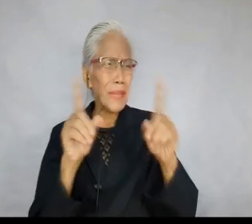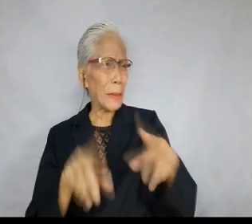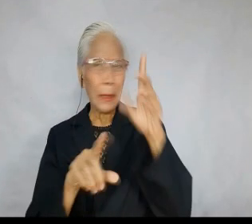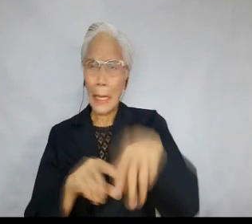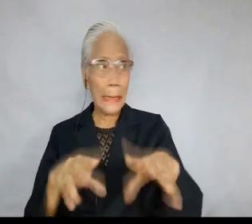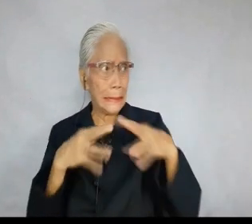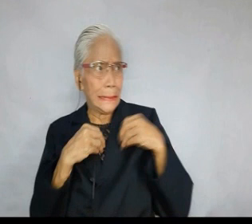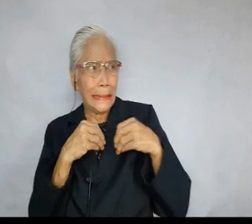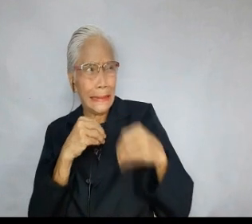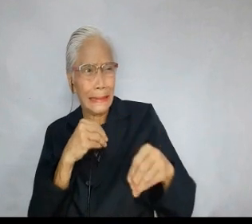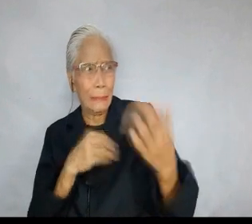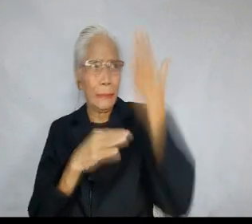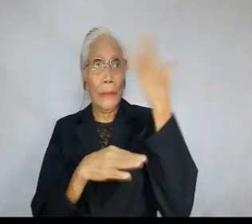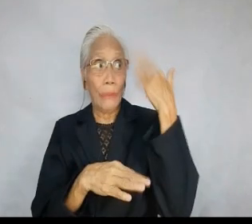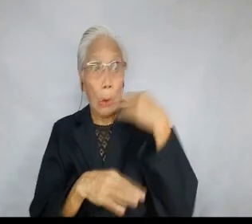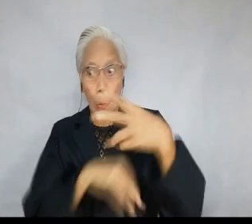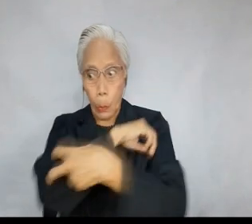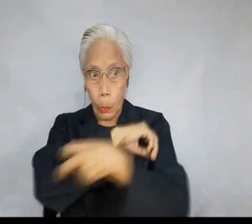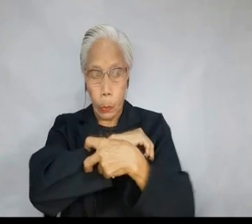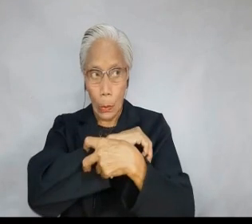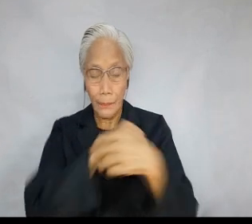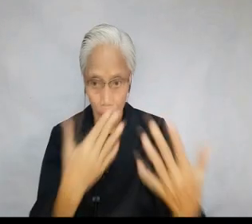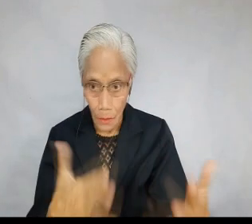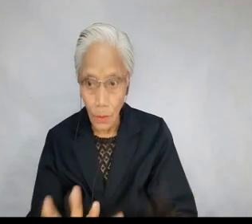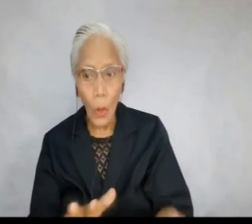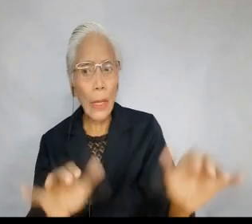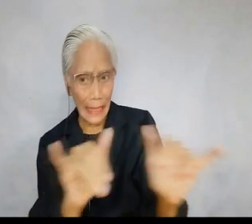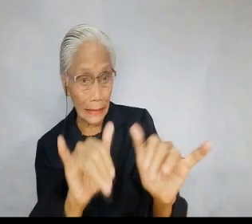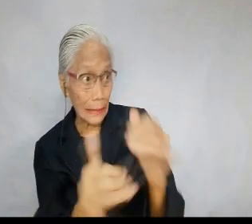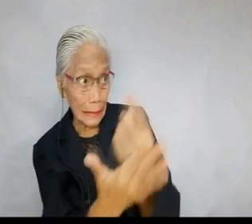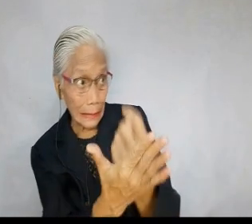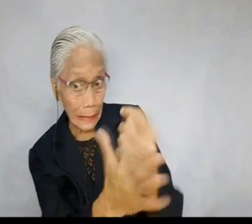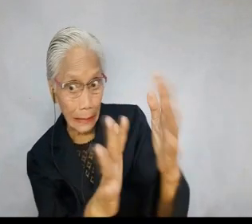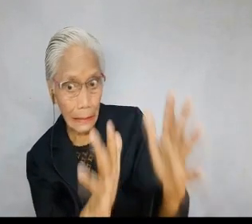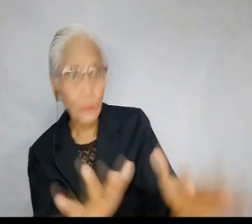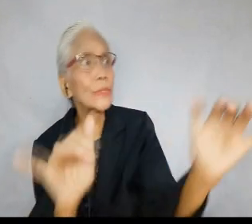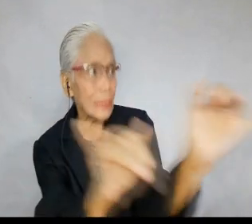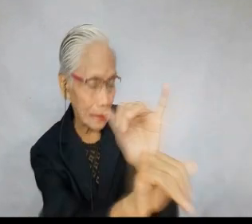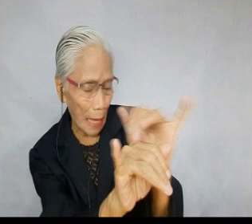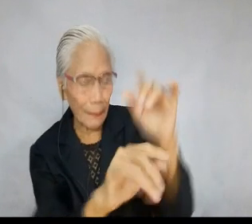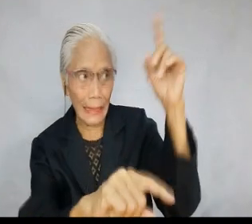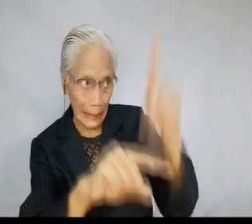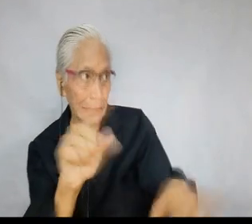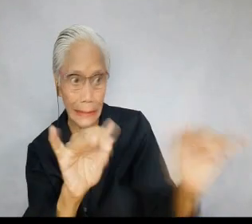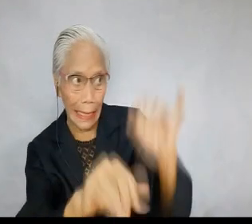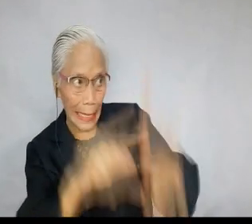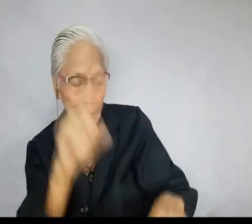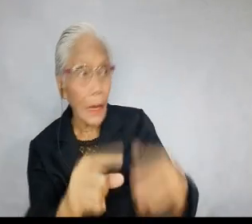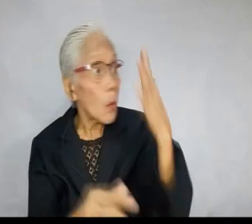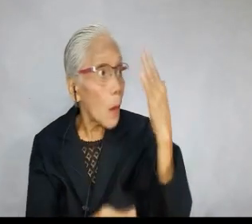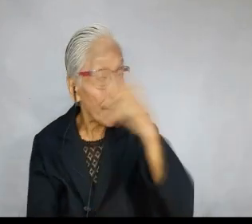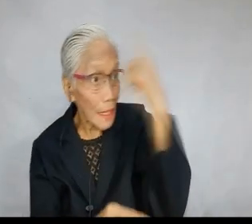minister had to admit that he had stolen something once. Likewise, the treasure, had to bag off because he, too,